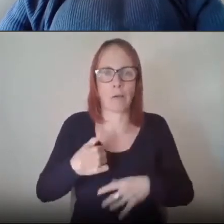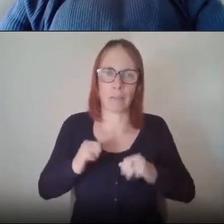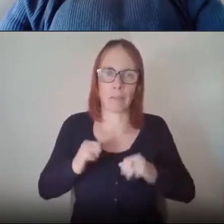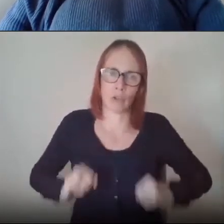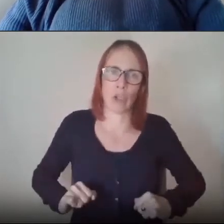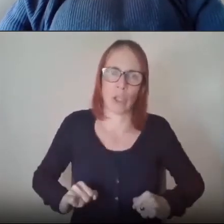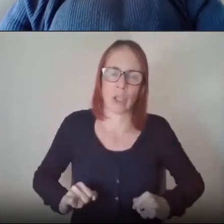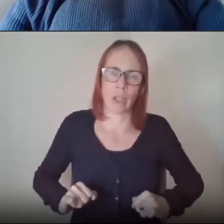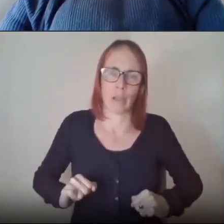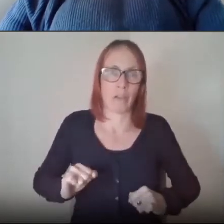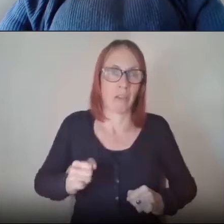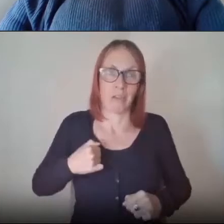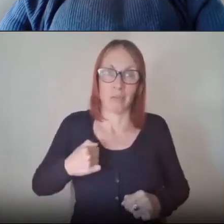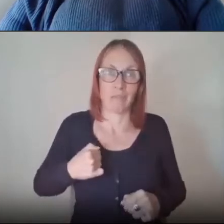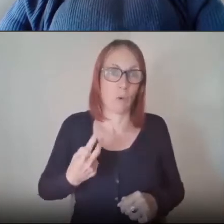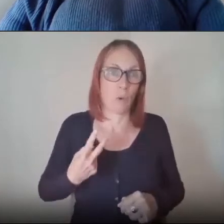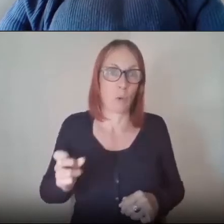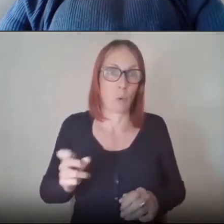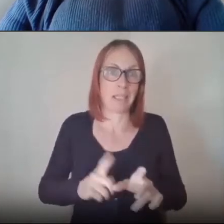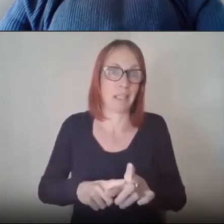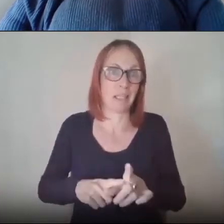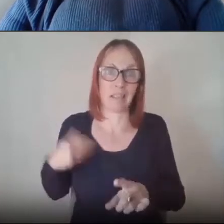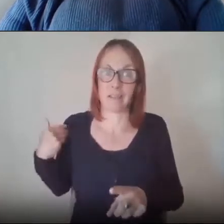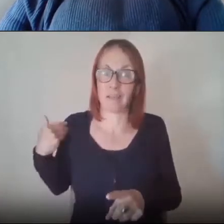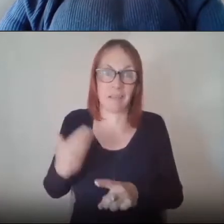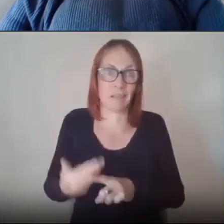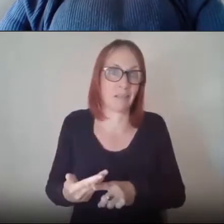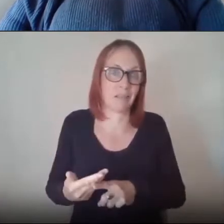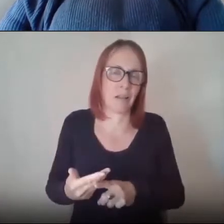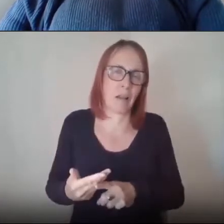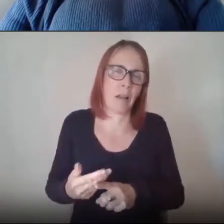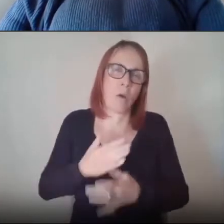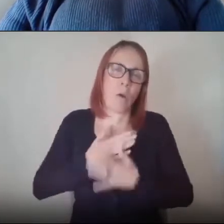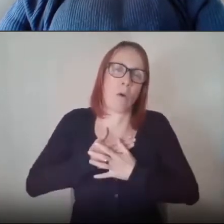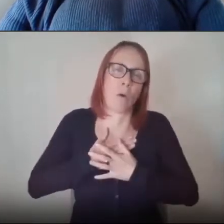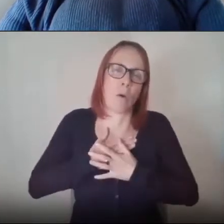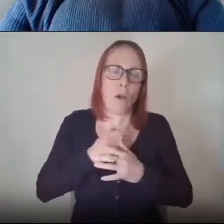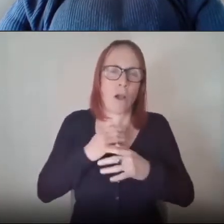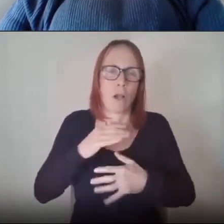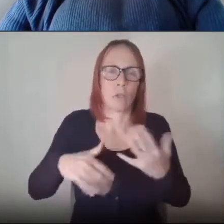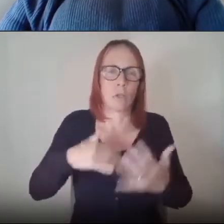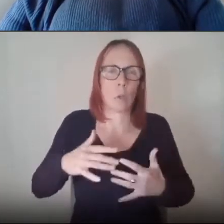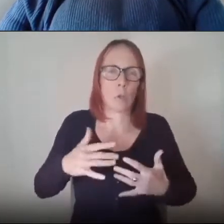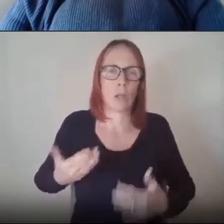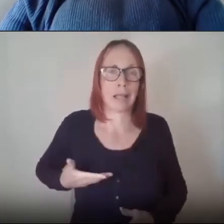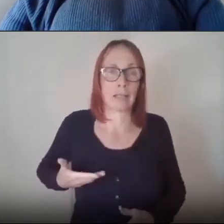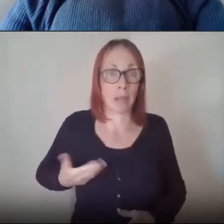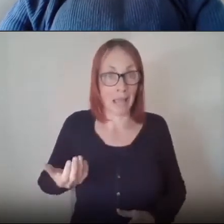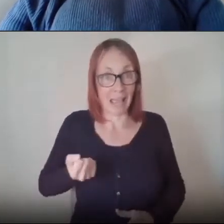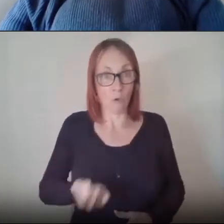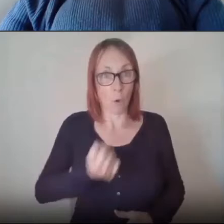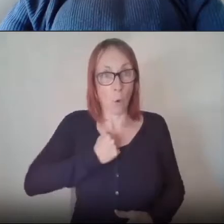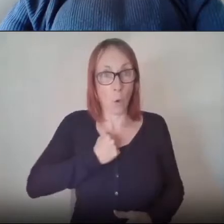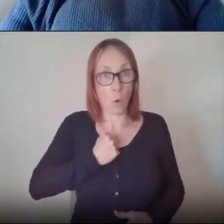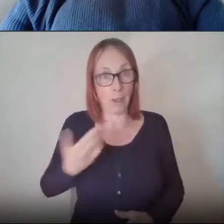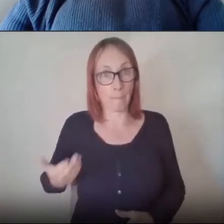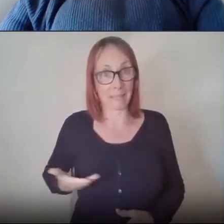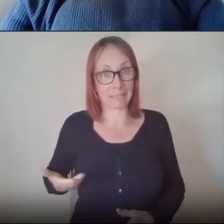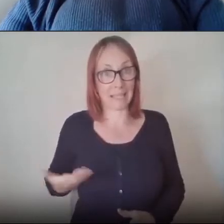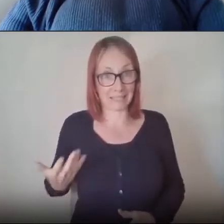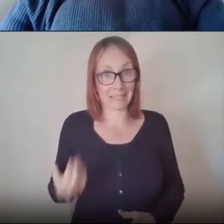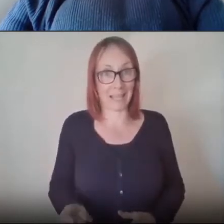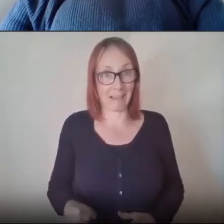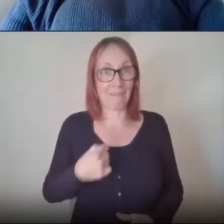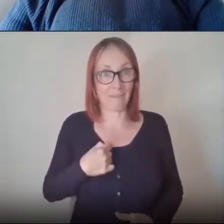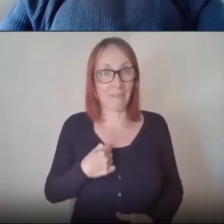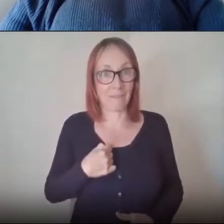20 years um and i love the social enterprise model you know i i've run my own business as a as a entrepreneur